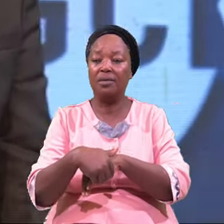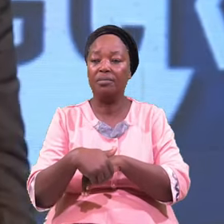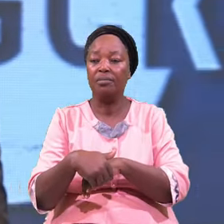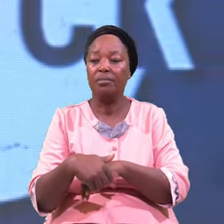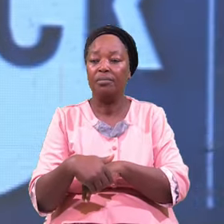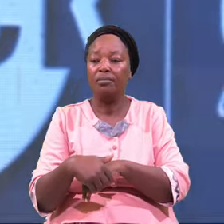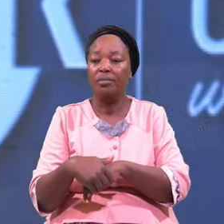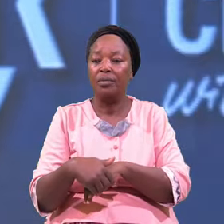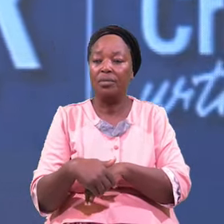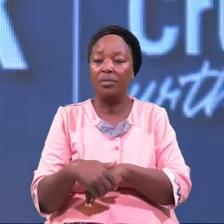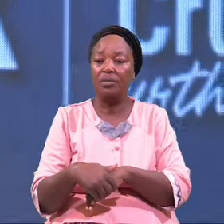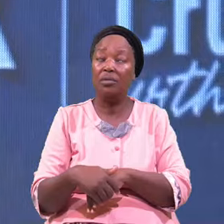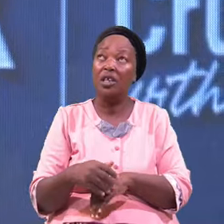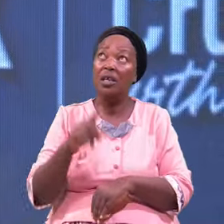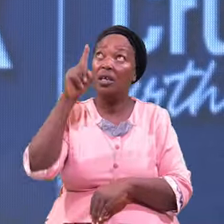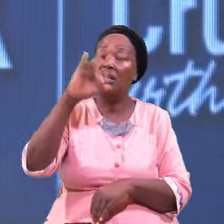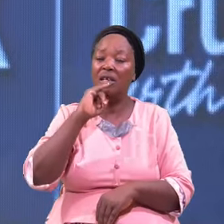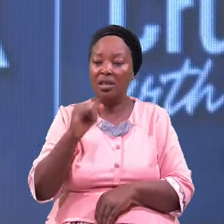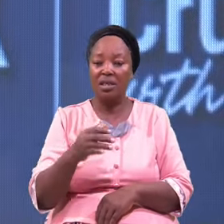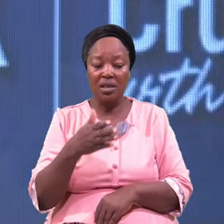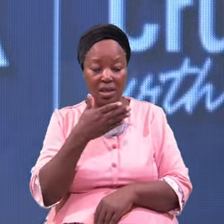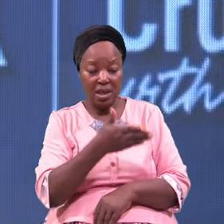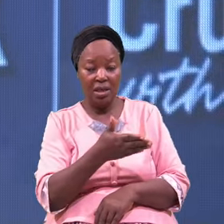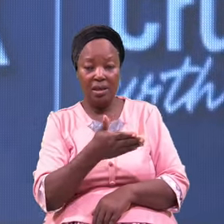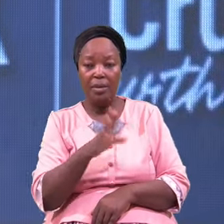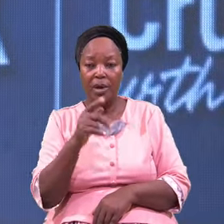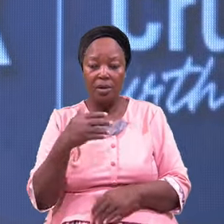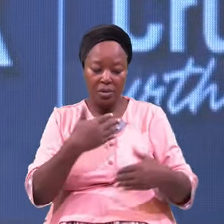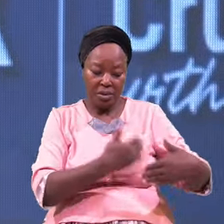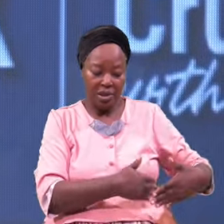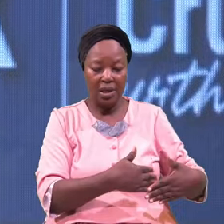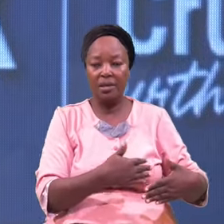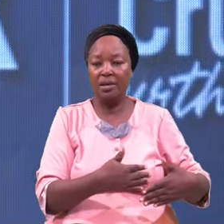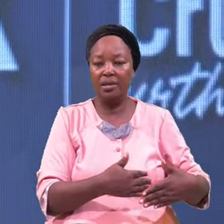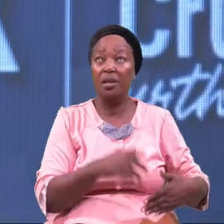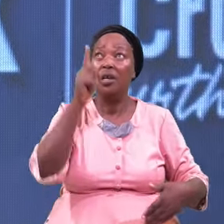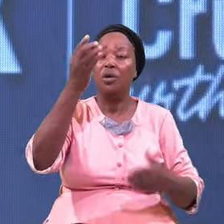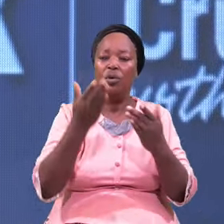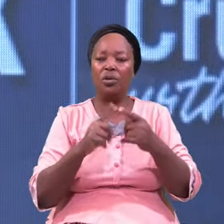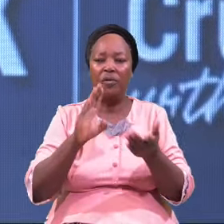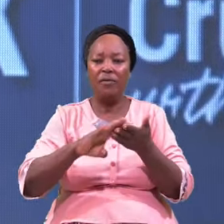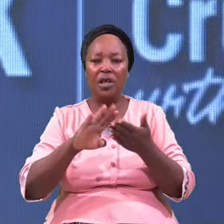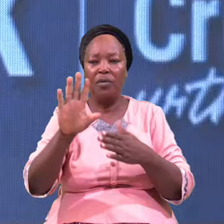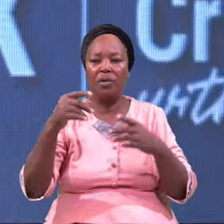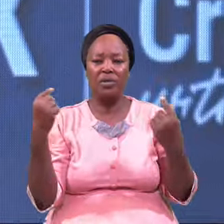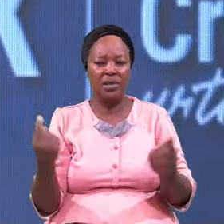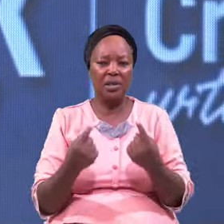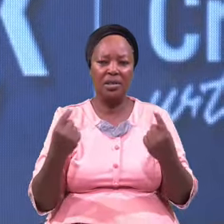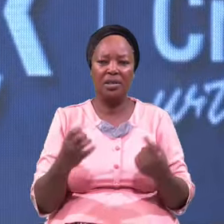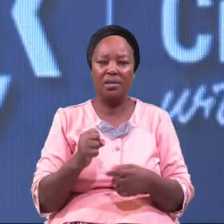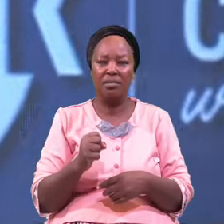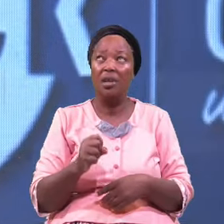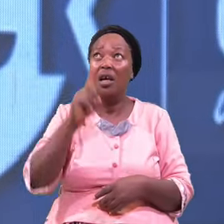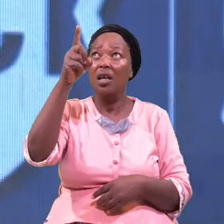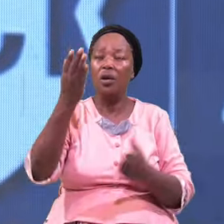It's Right There By Your Side He Wants To Forgive Your Sin He